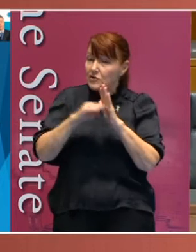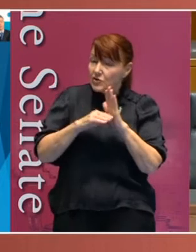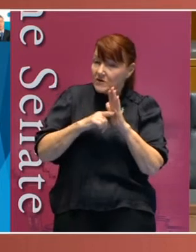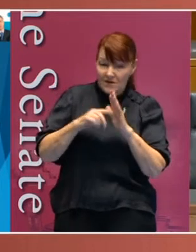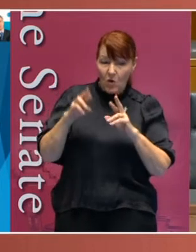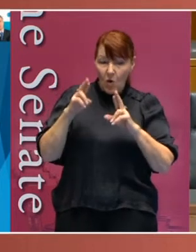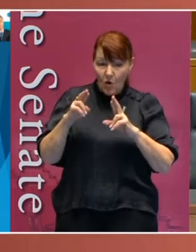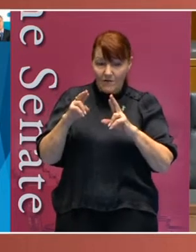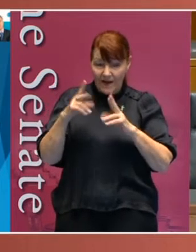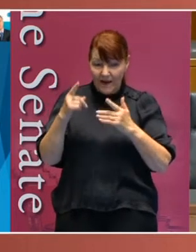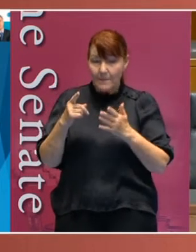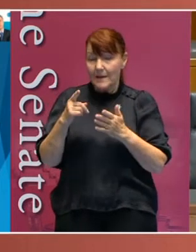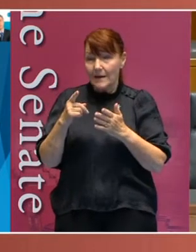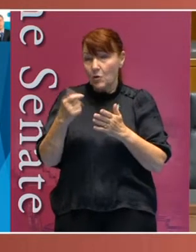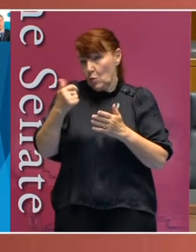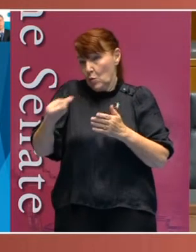taken advantage of.